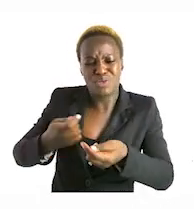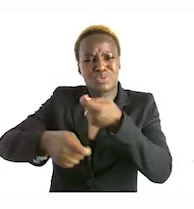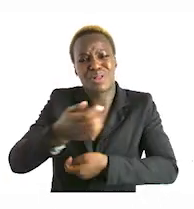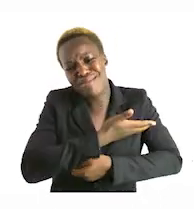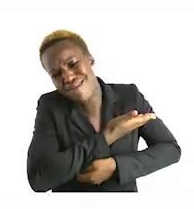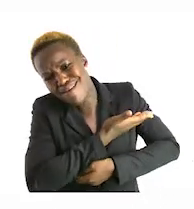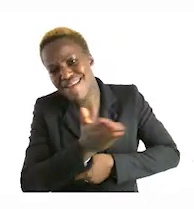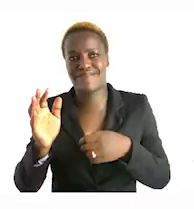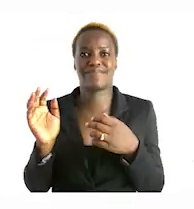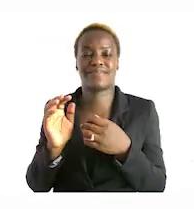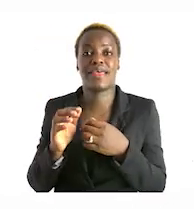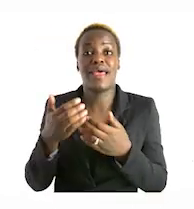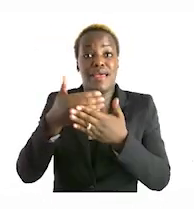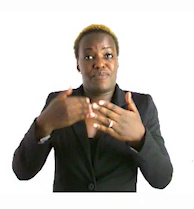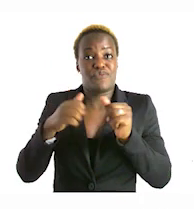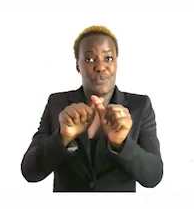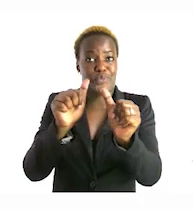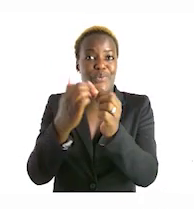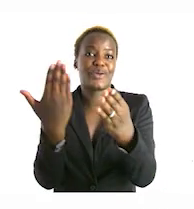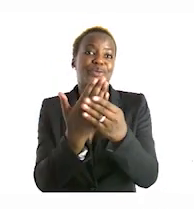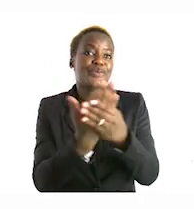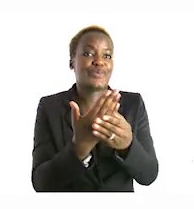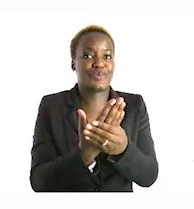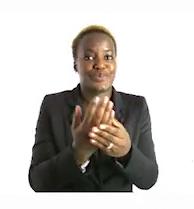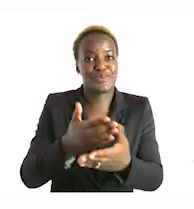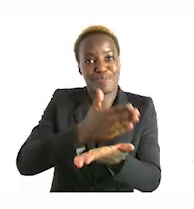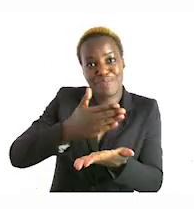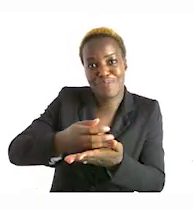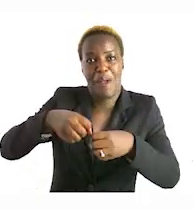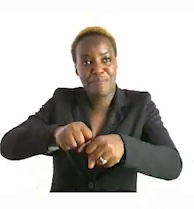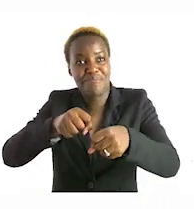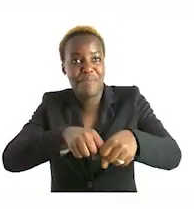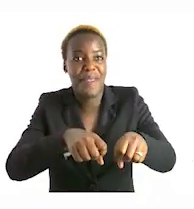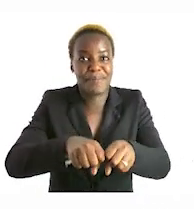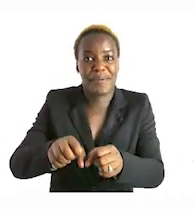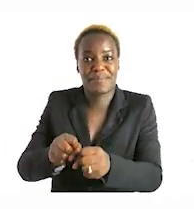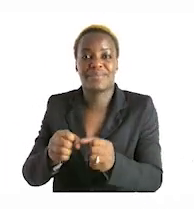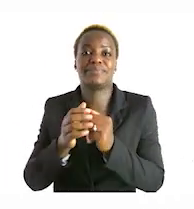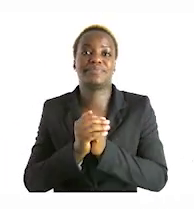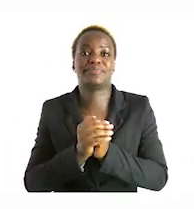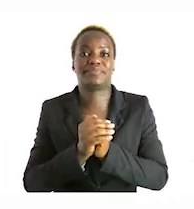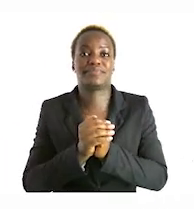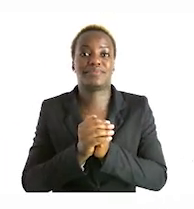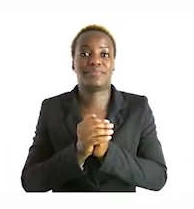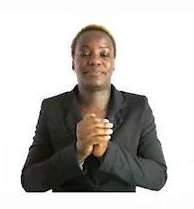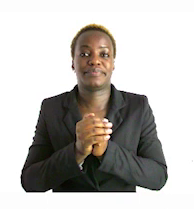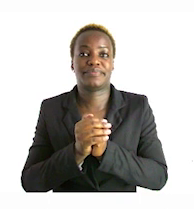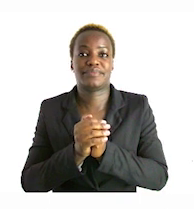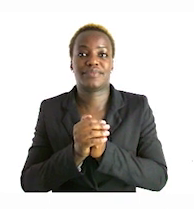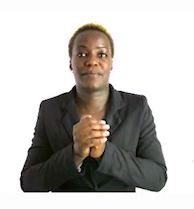how many bread loaf of bread does he have it is 63 before he can bake another fresh ones again